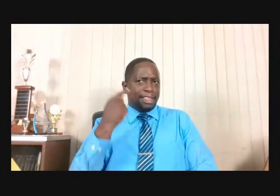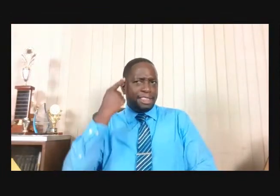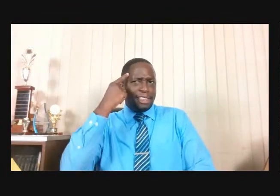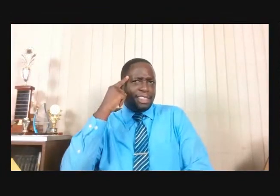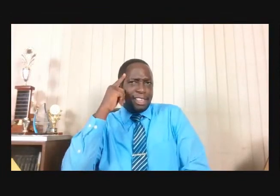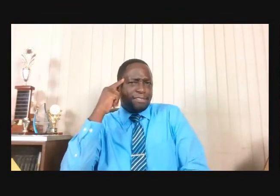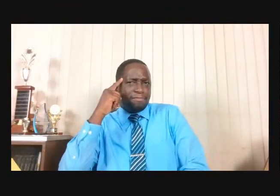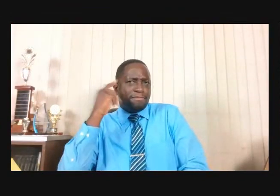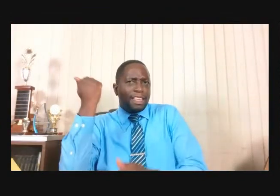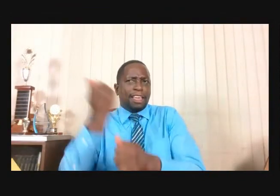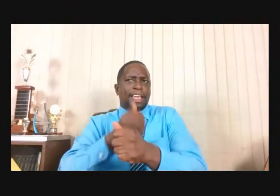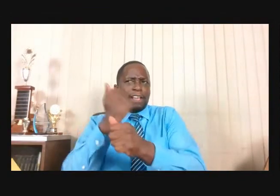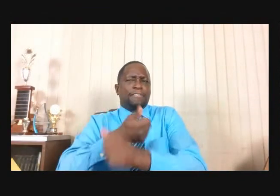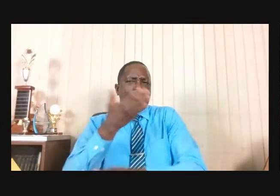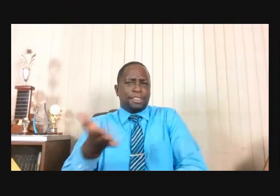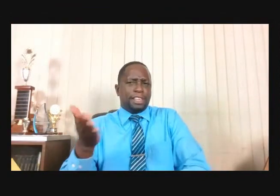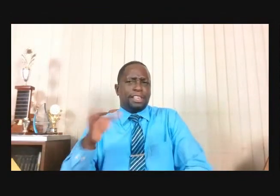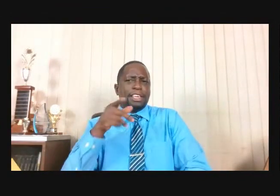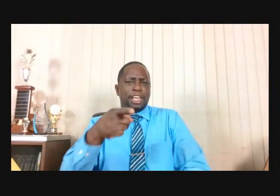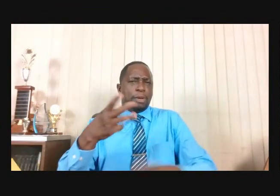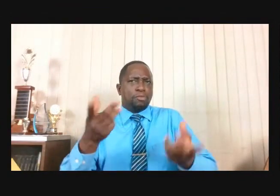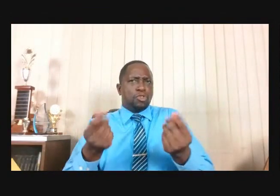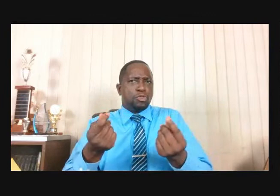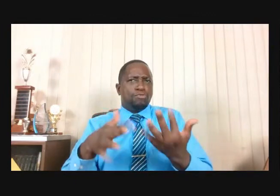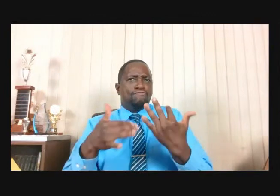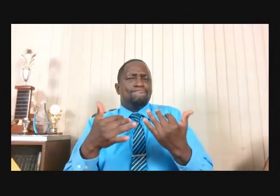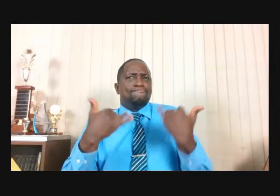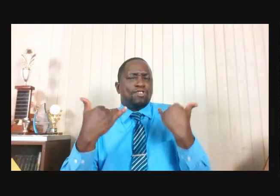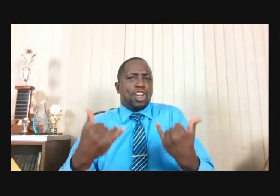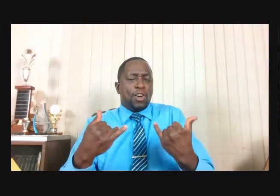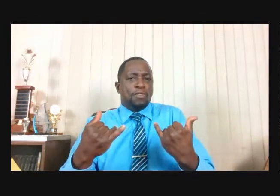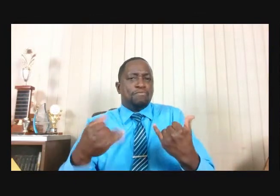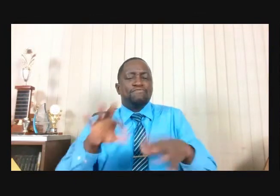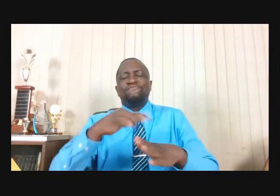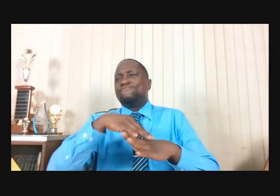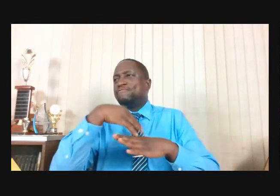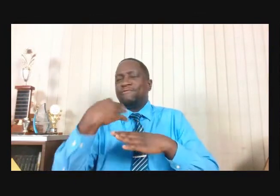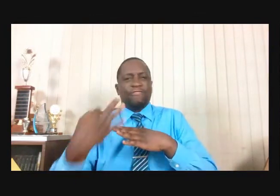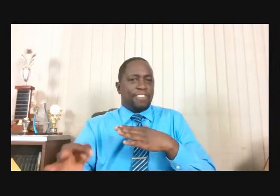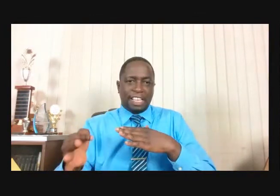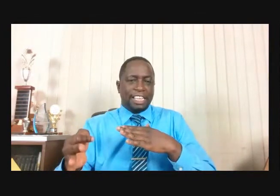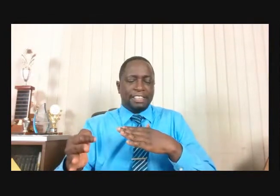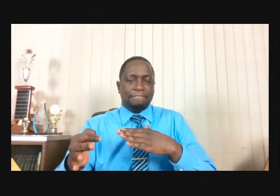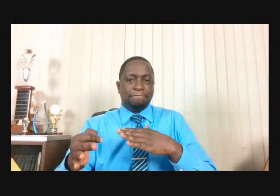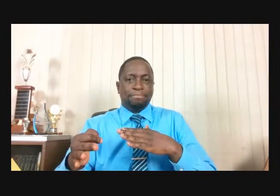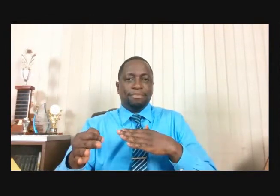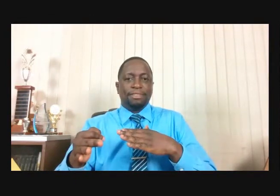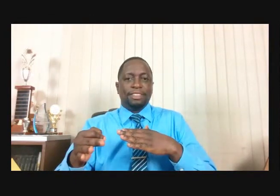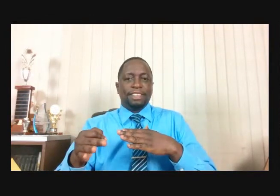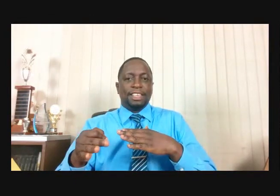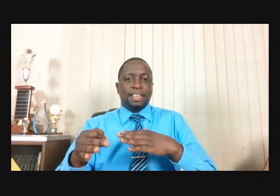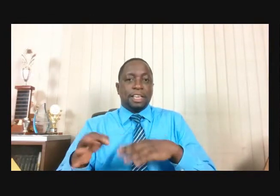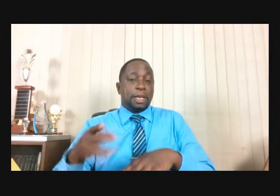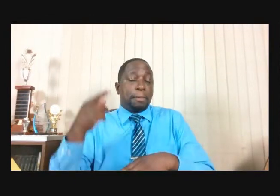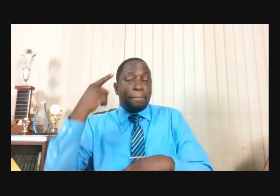Truly Expected Israel To Be Converted He Expected Them To Run To The Lord He Expected